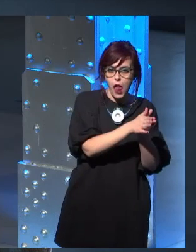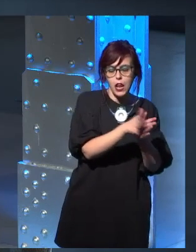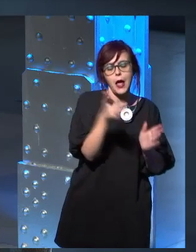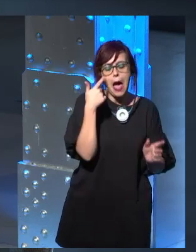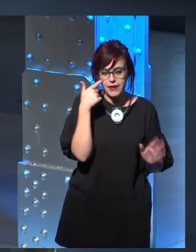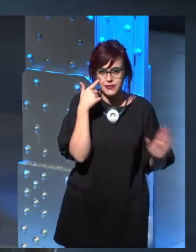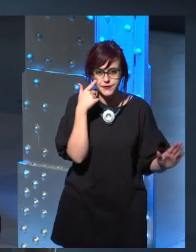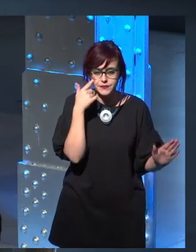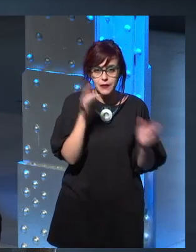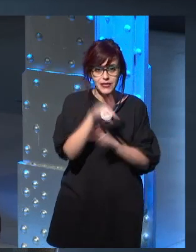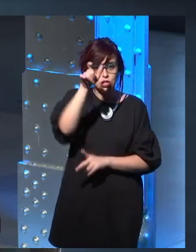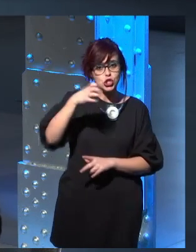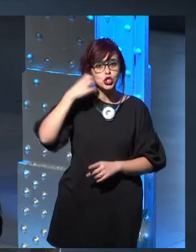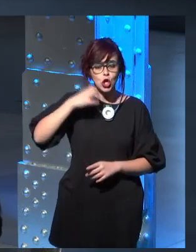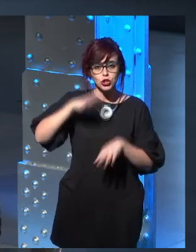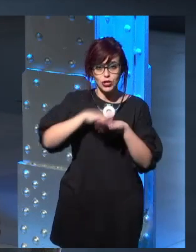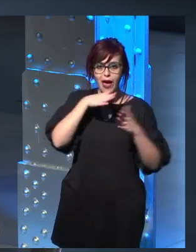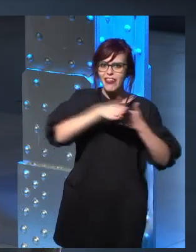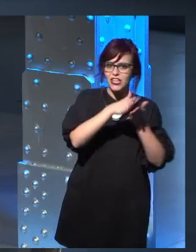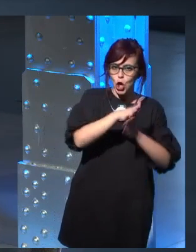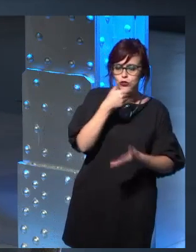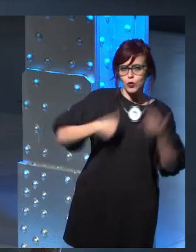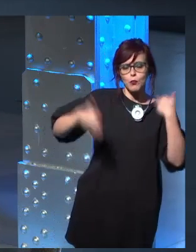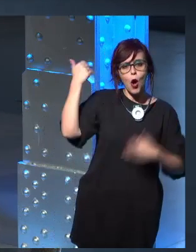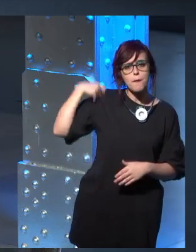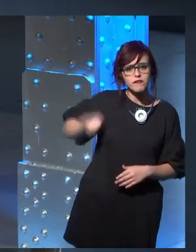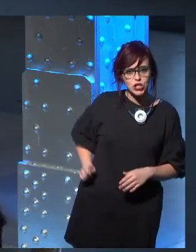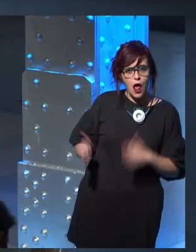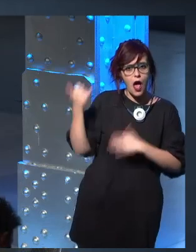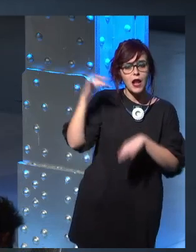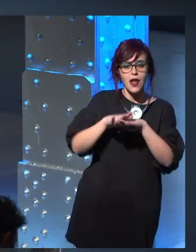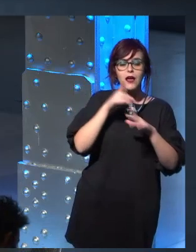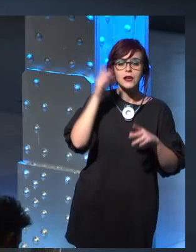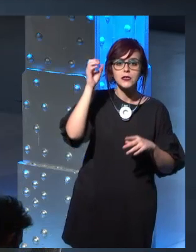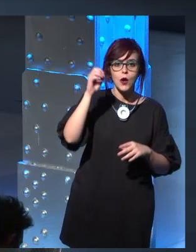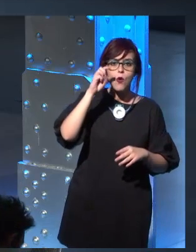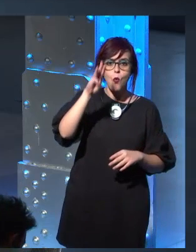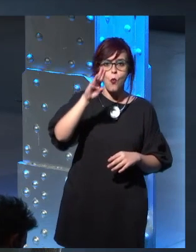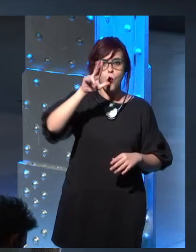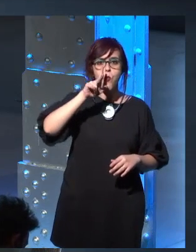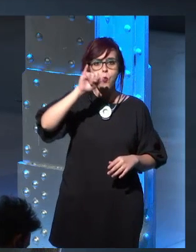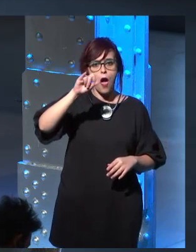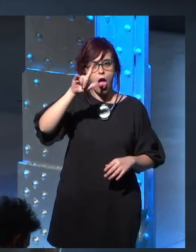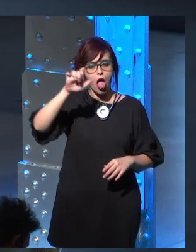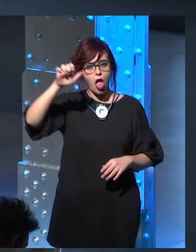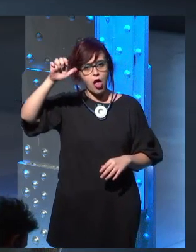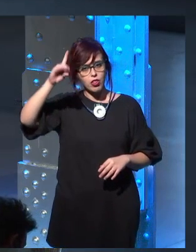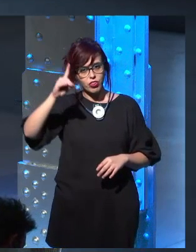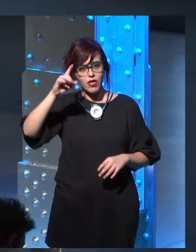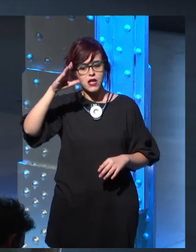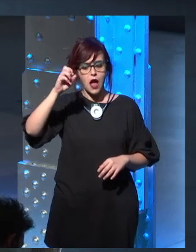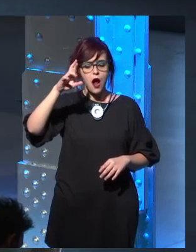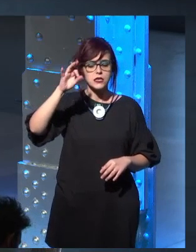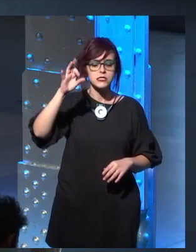He has edited, he edits still, he edits the wild cards. Uh, years ago, he was editing, uh, collections of, you know, short fiction from